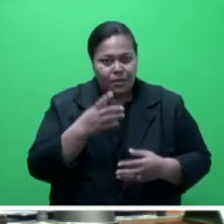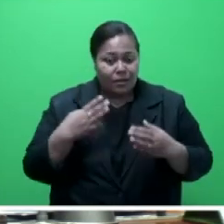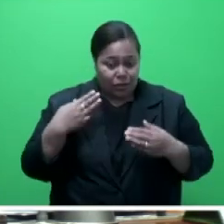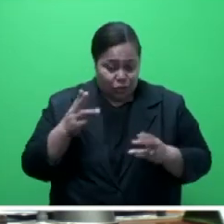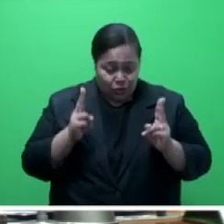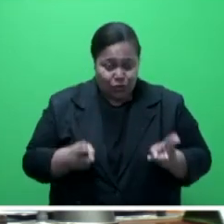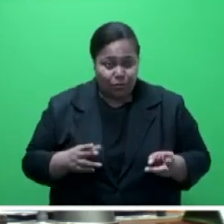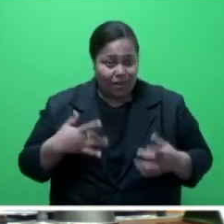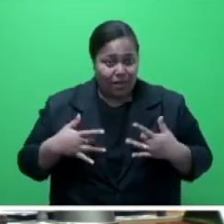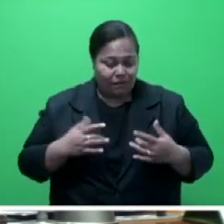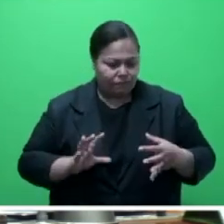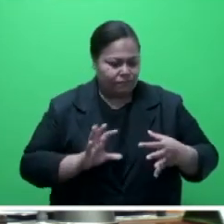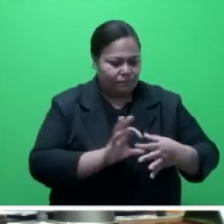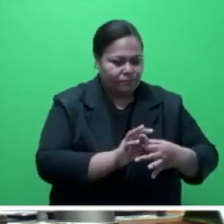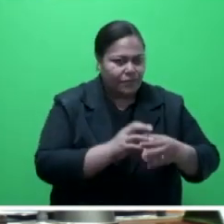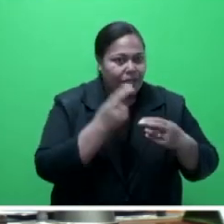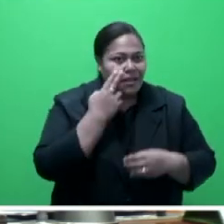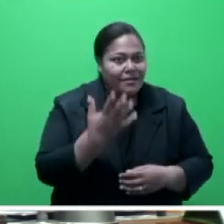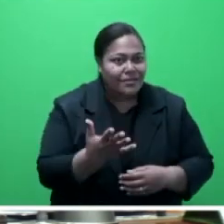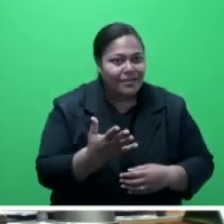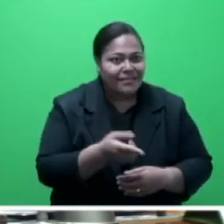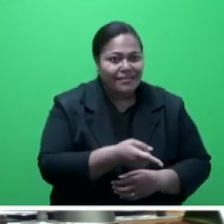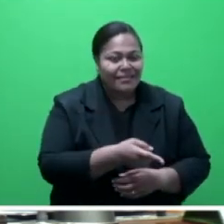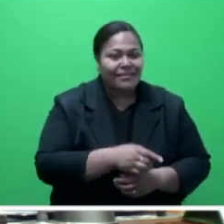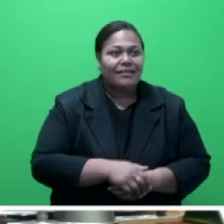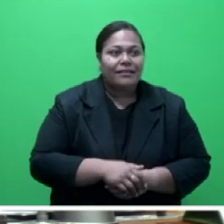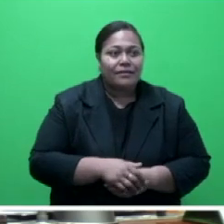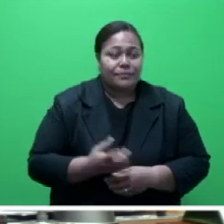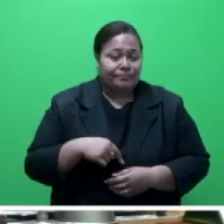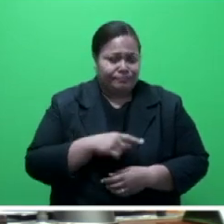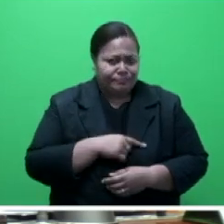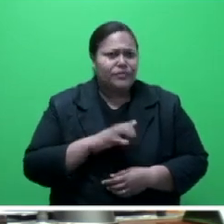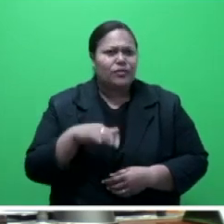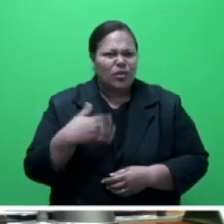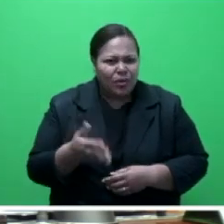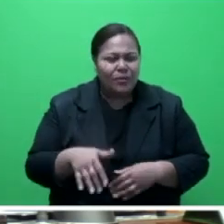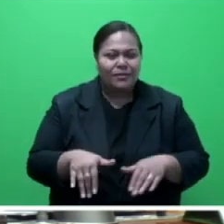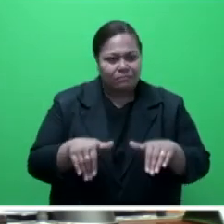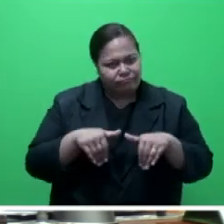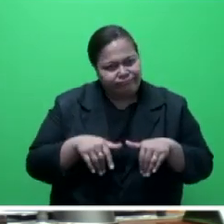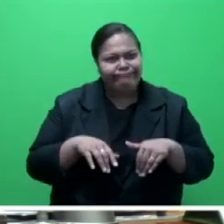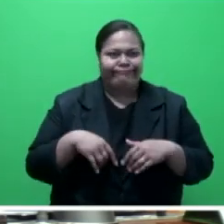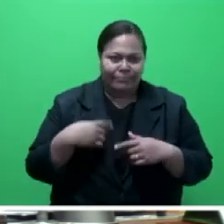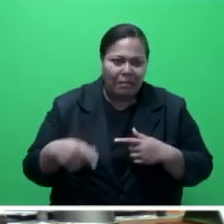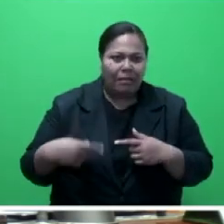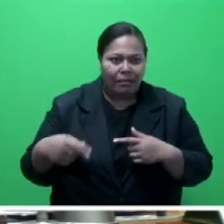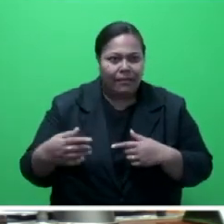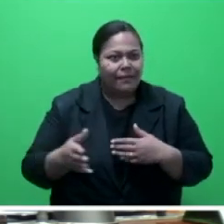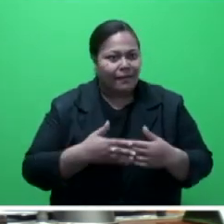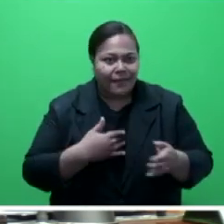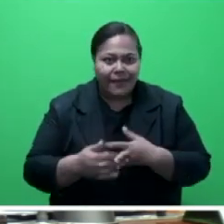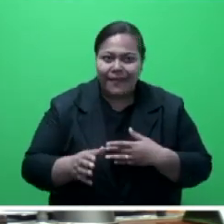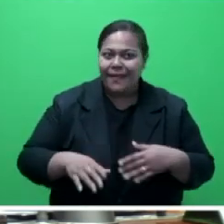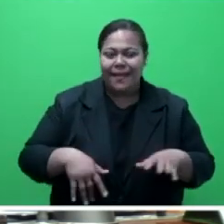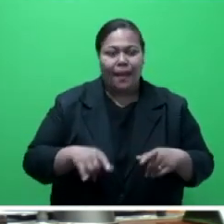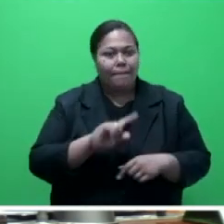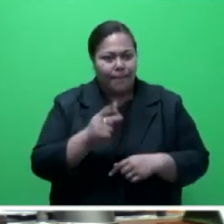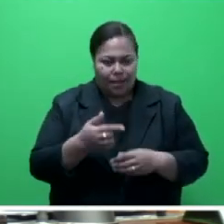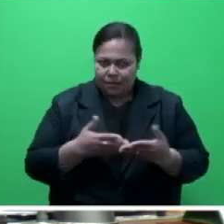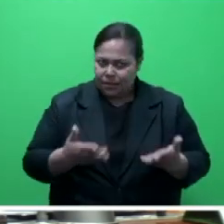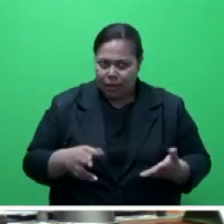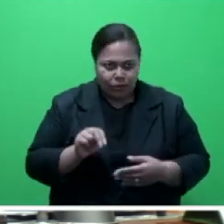taken nature for granted for so long. We have assumed that the season will follow season, that our fields will be planted and yield bountiful hovers,